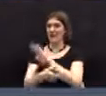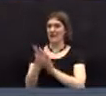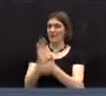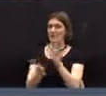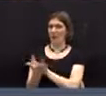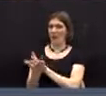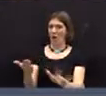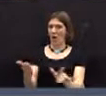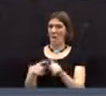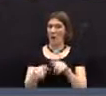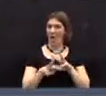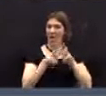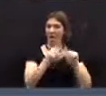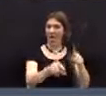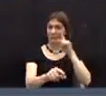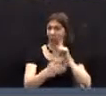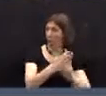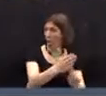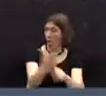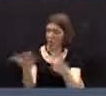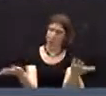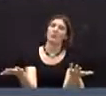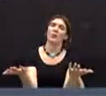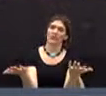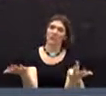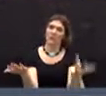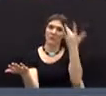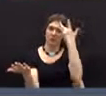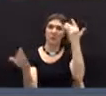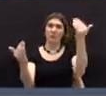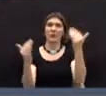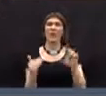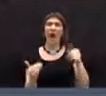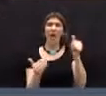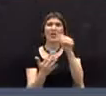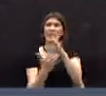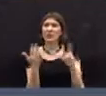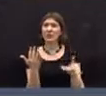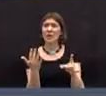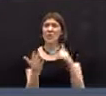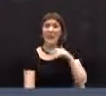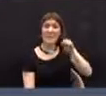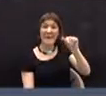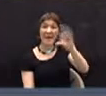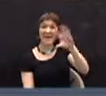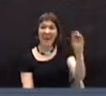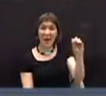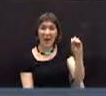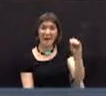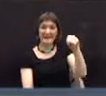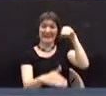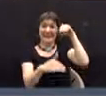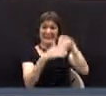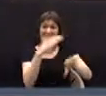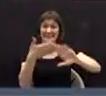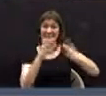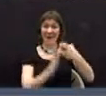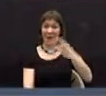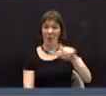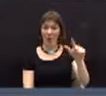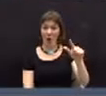looked at any of the other suggestions, and how could we possibly have paid a company to go into the municipal center,